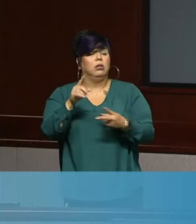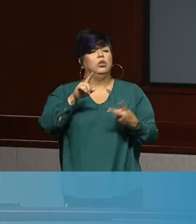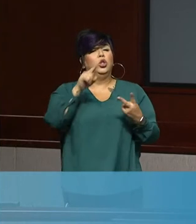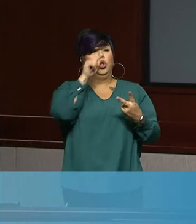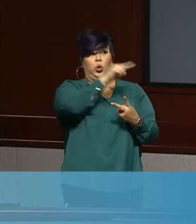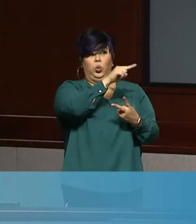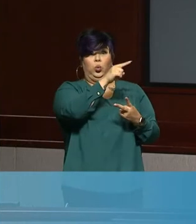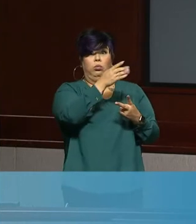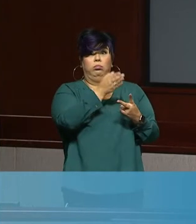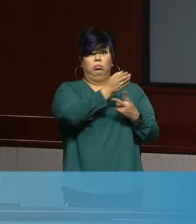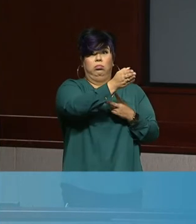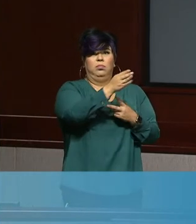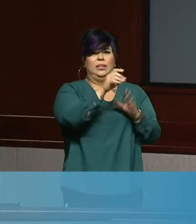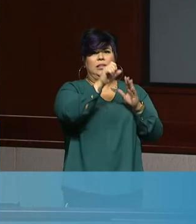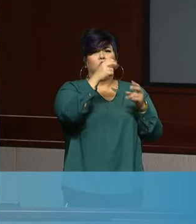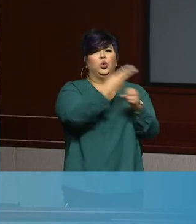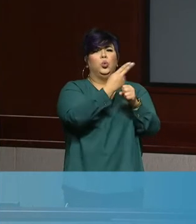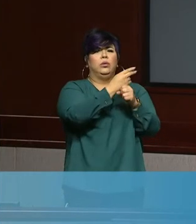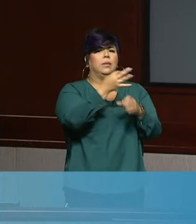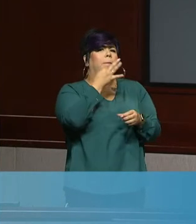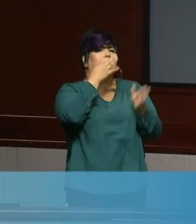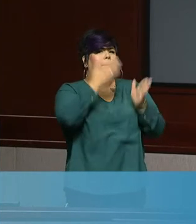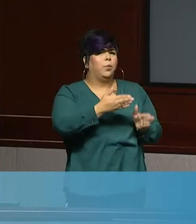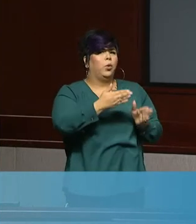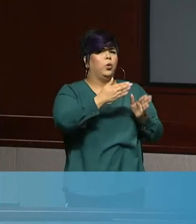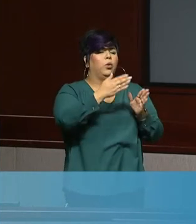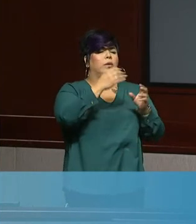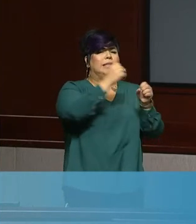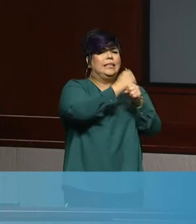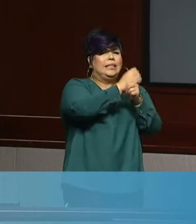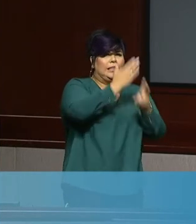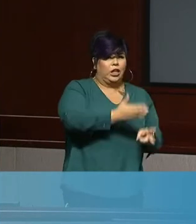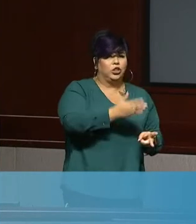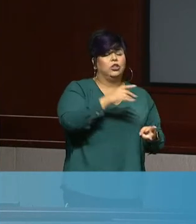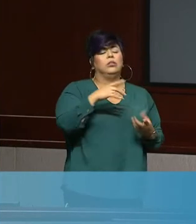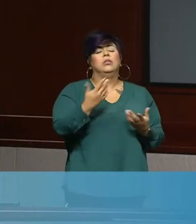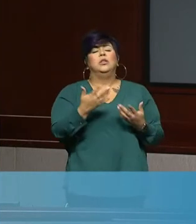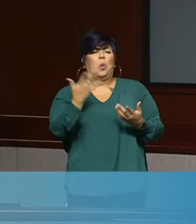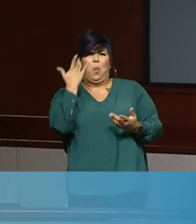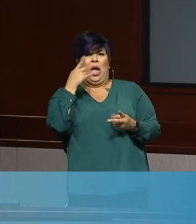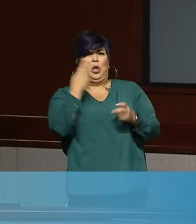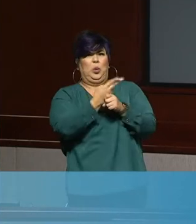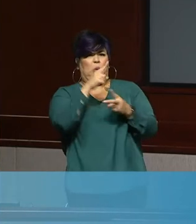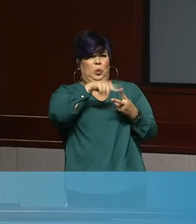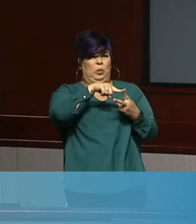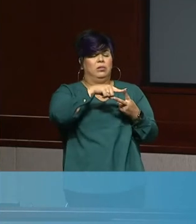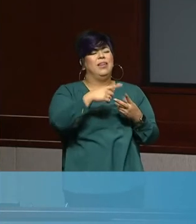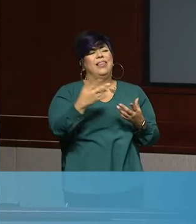would want to know this additional information about who is dying and where of COVID-19?